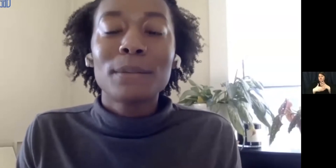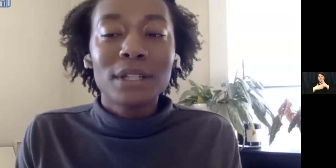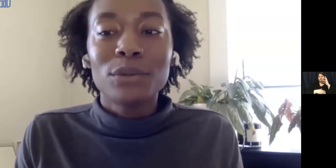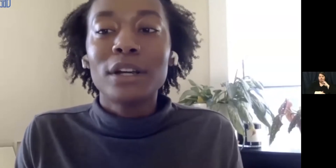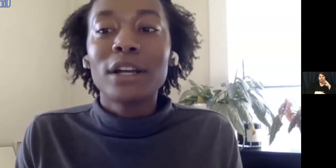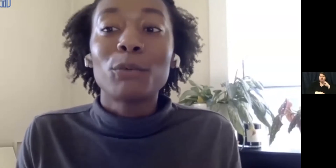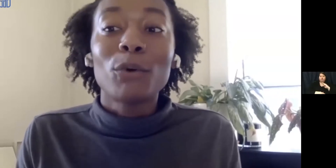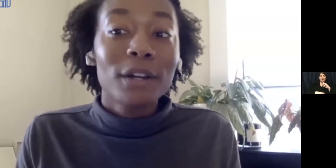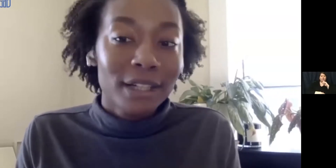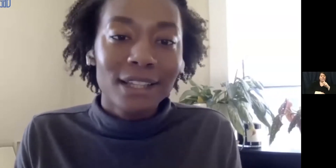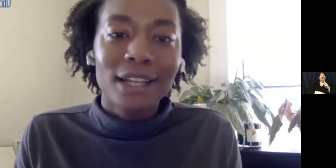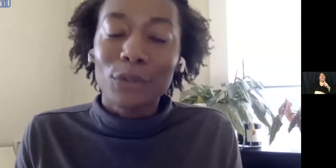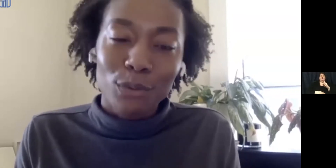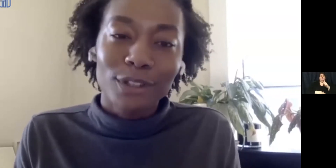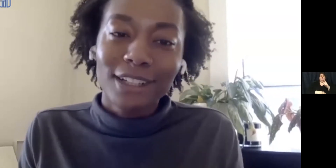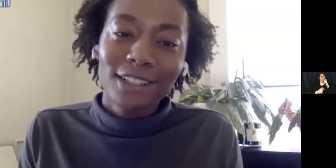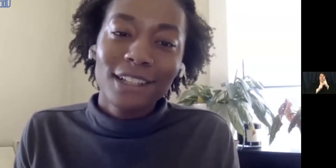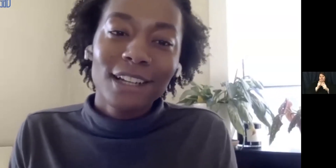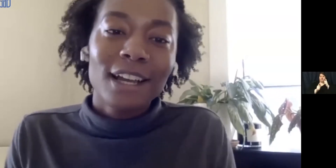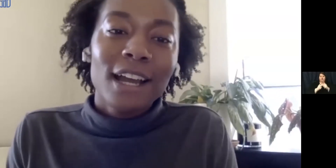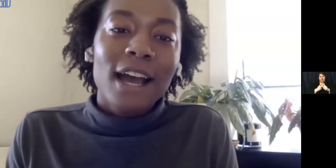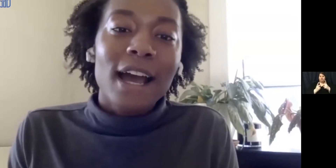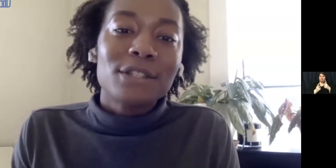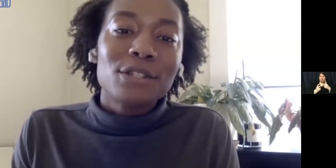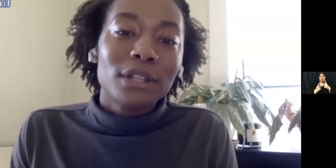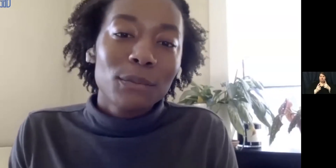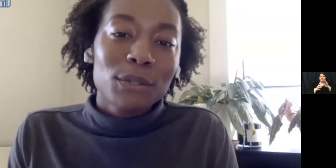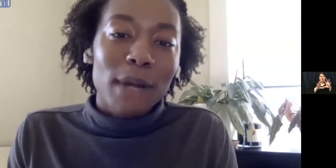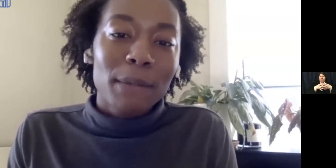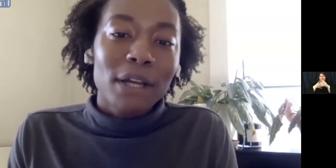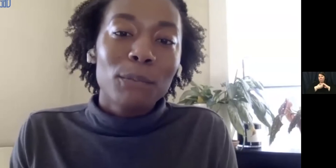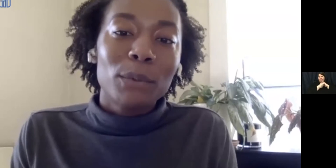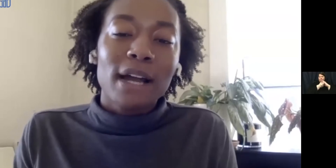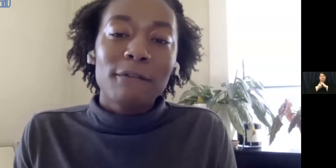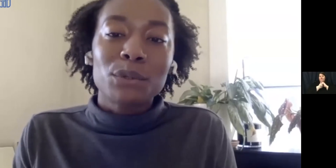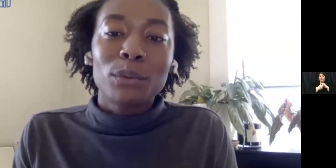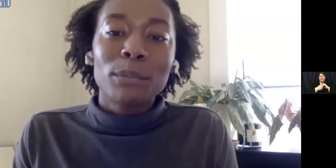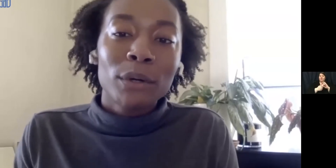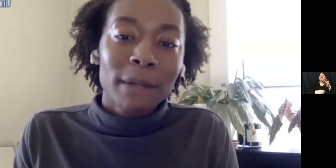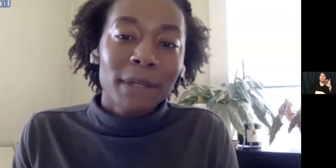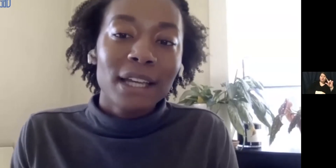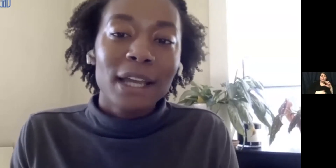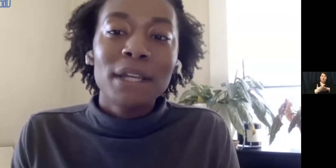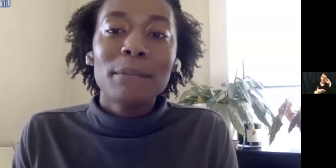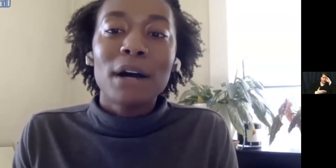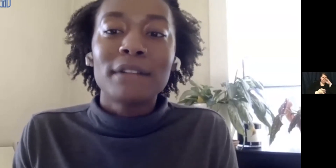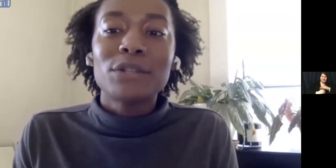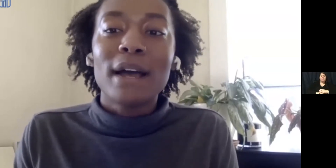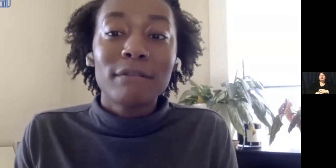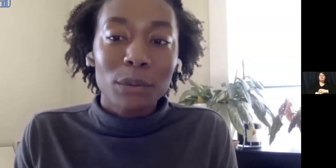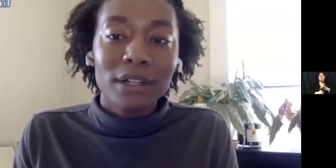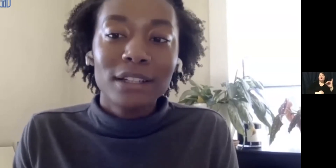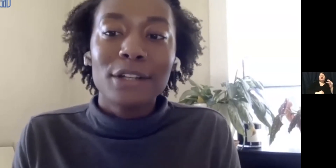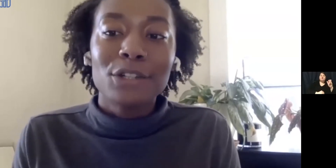contributing to the camaraderie that is virtual learning. As Jillian was wrapping up with our after school programming, it became obvious